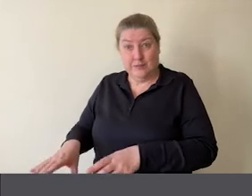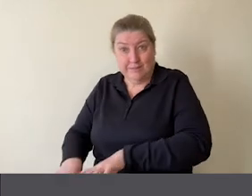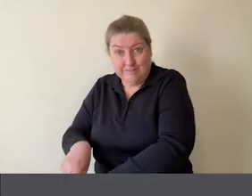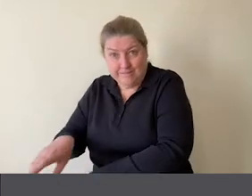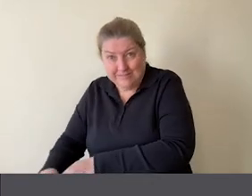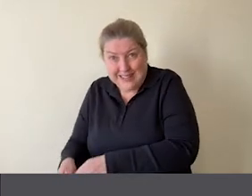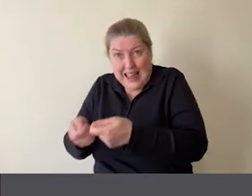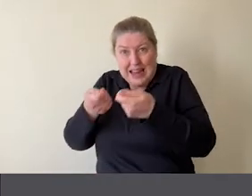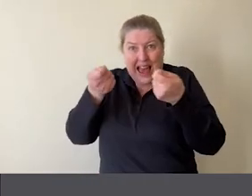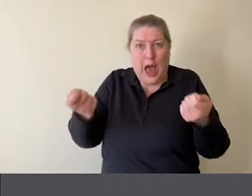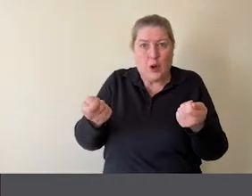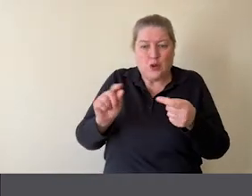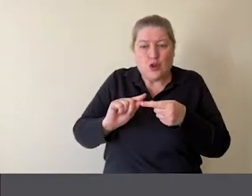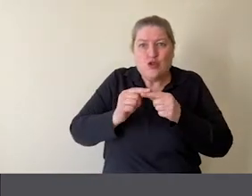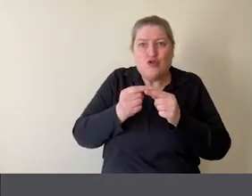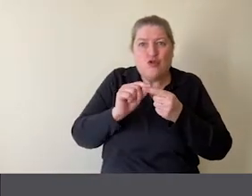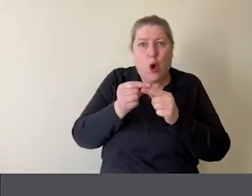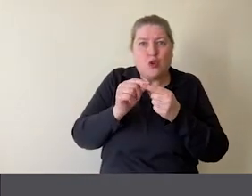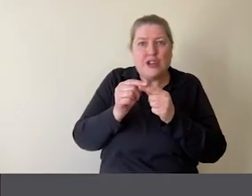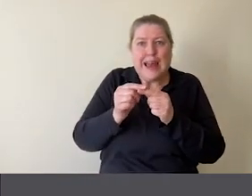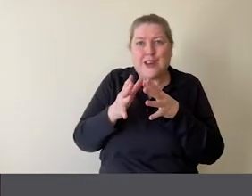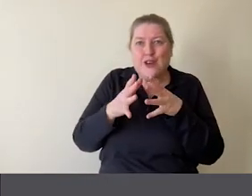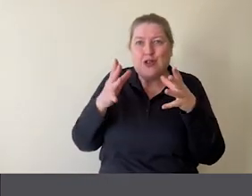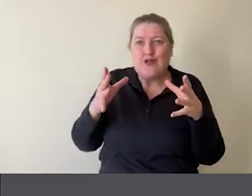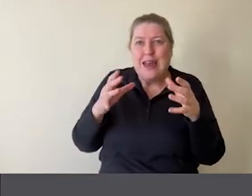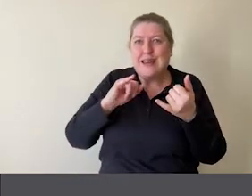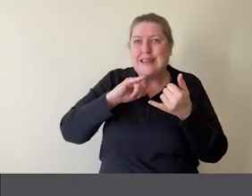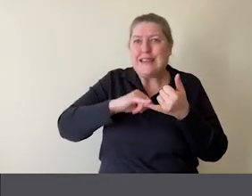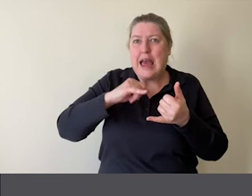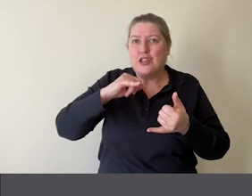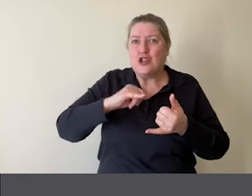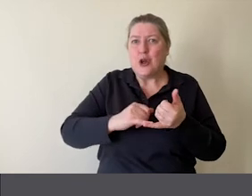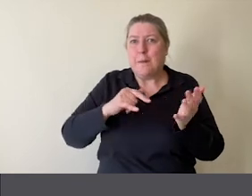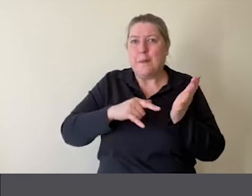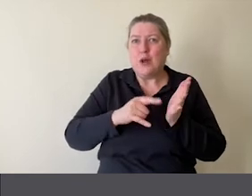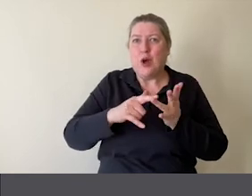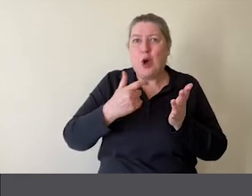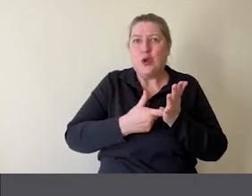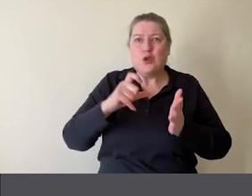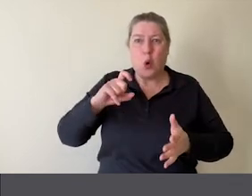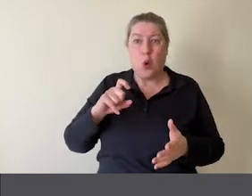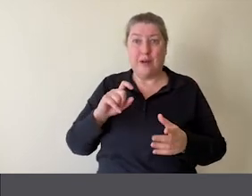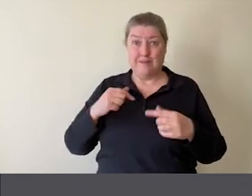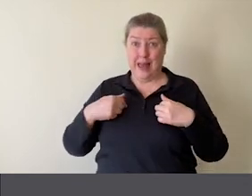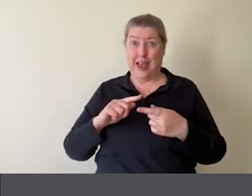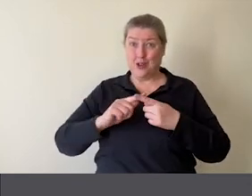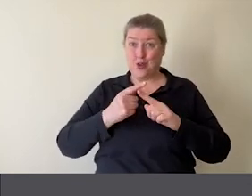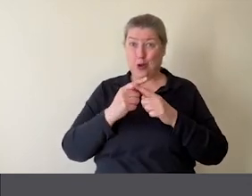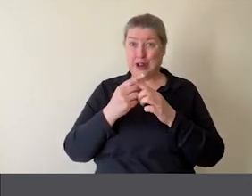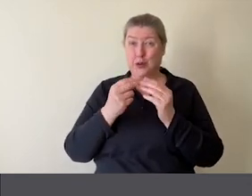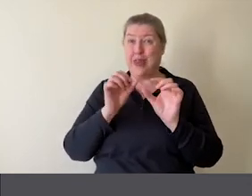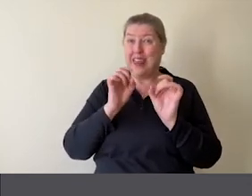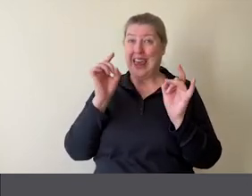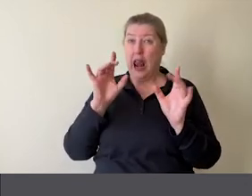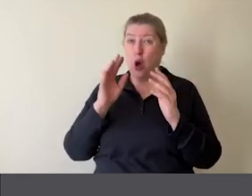our crocheted great Snettersham torque. I crocheted it with yellow